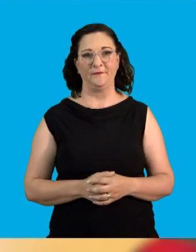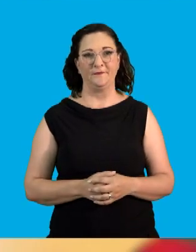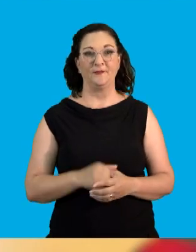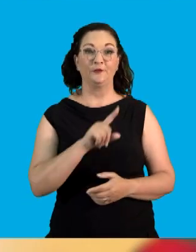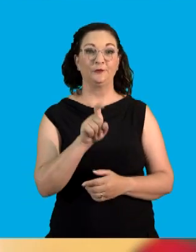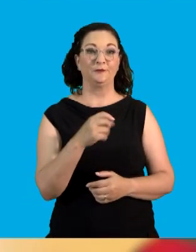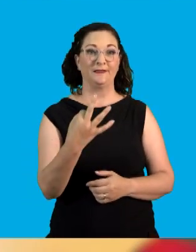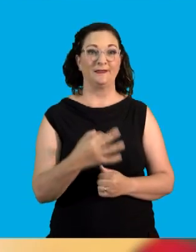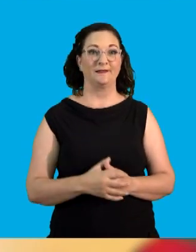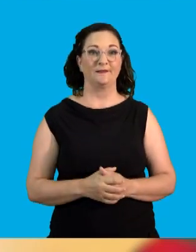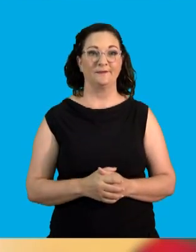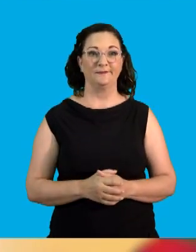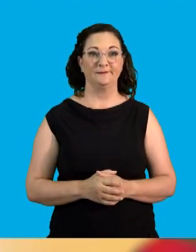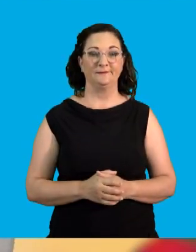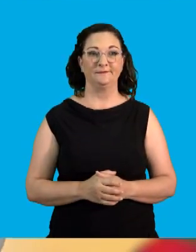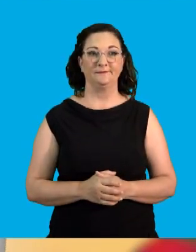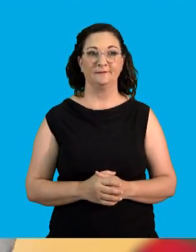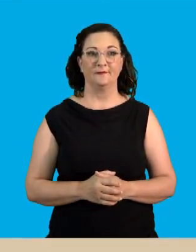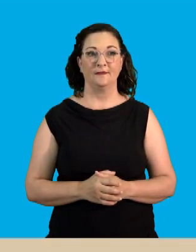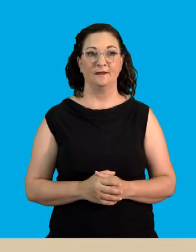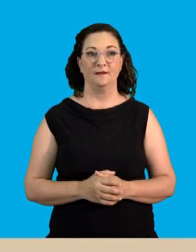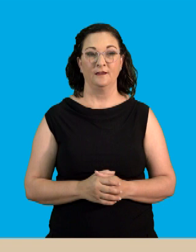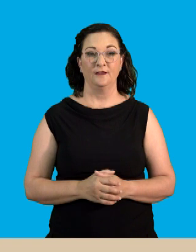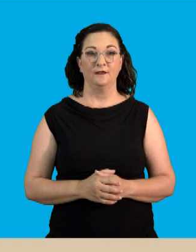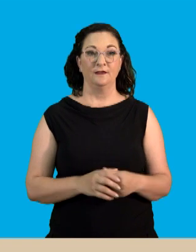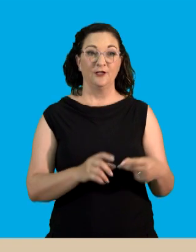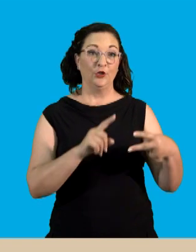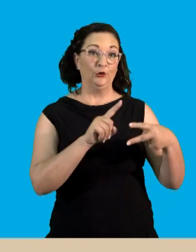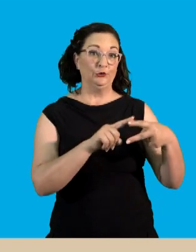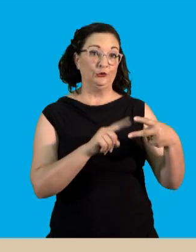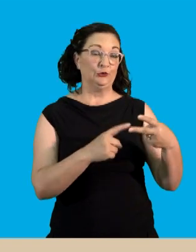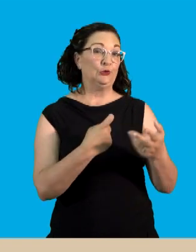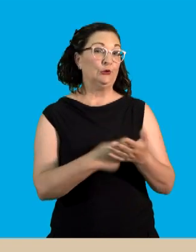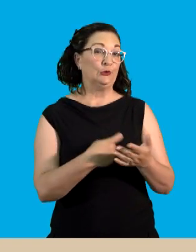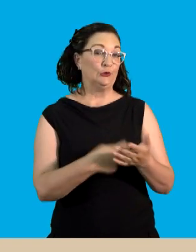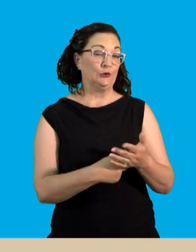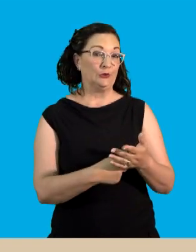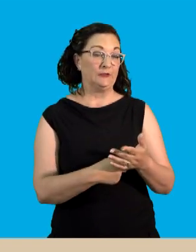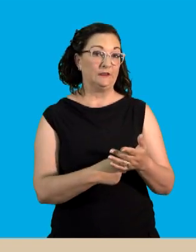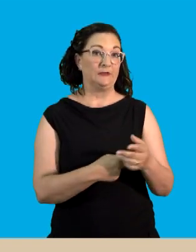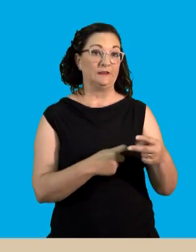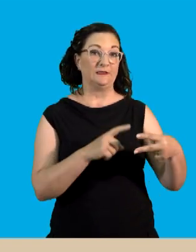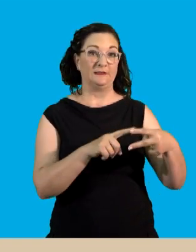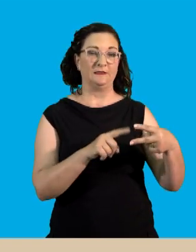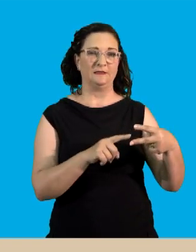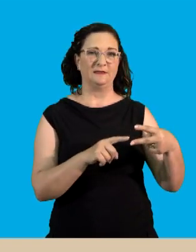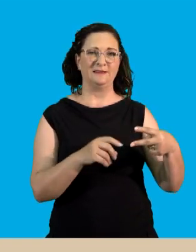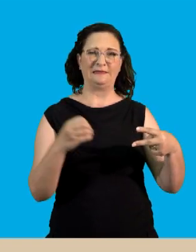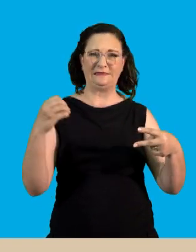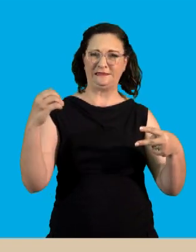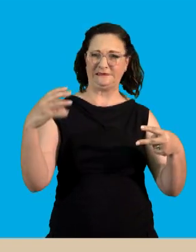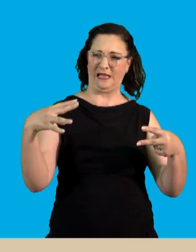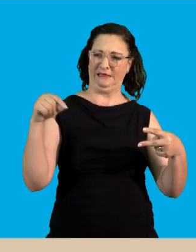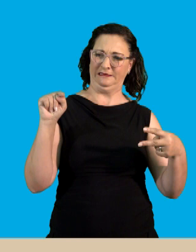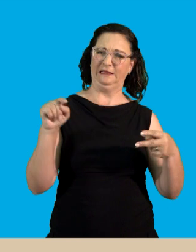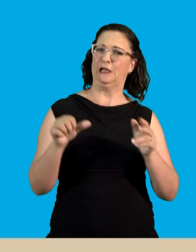Let's move on to question three. Question three says to us, give two reasons why the sun is